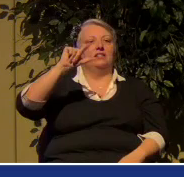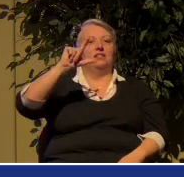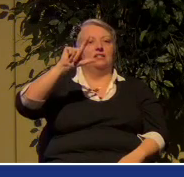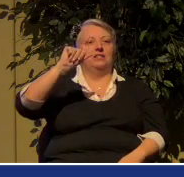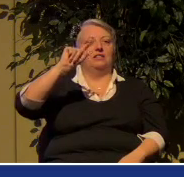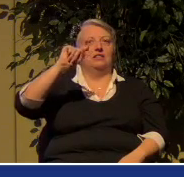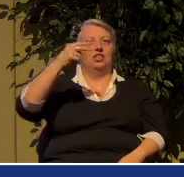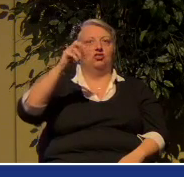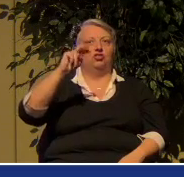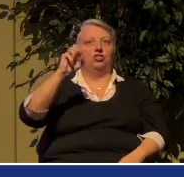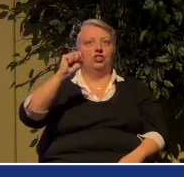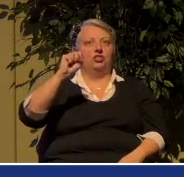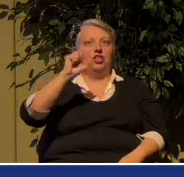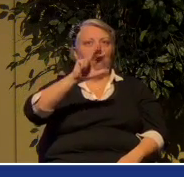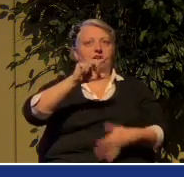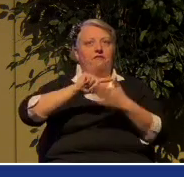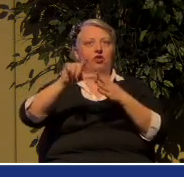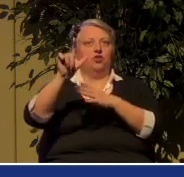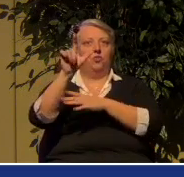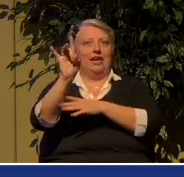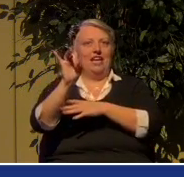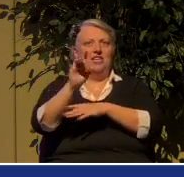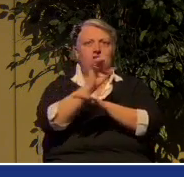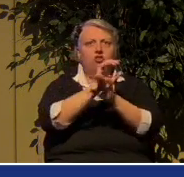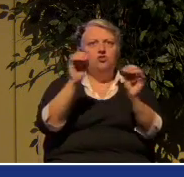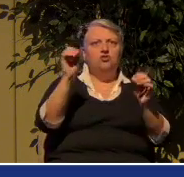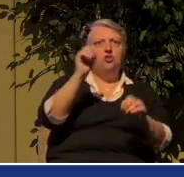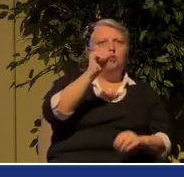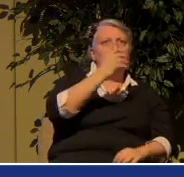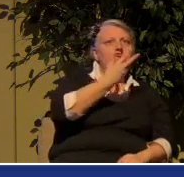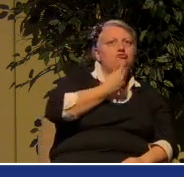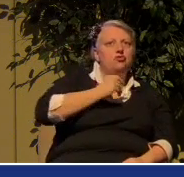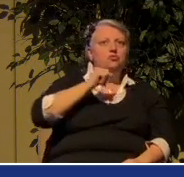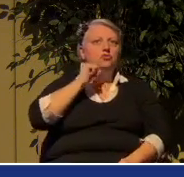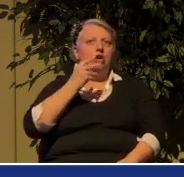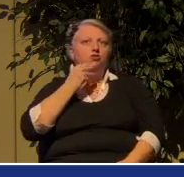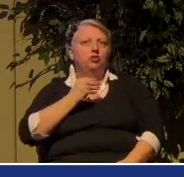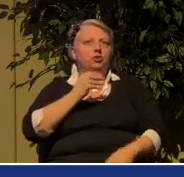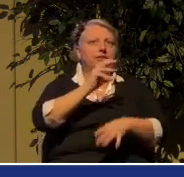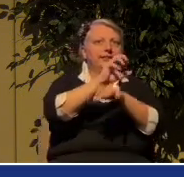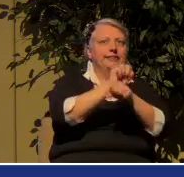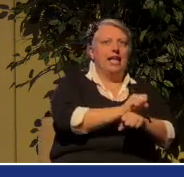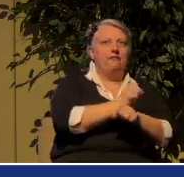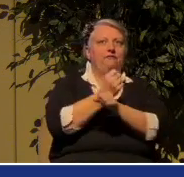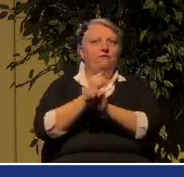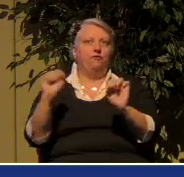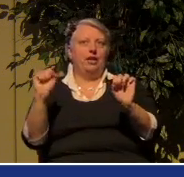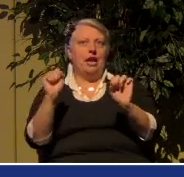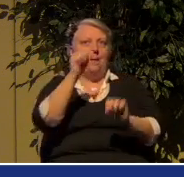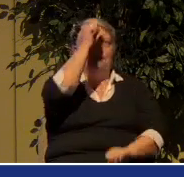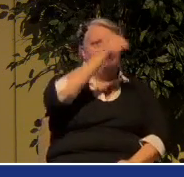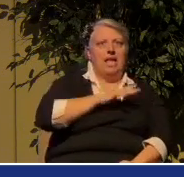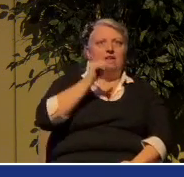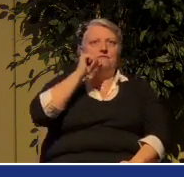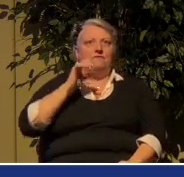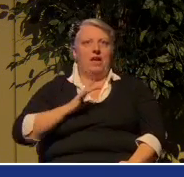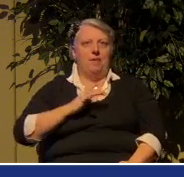There's neither Jew nor Greek, slave nor free, male nor female, for you're all one in Christ Jesus.